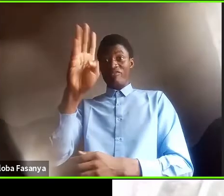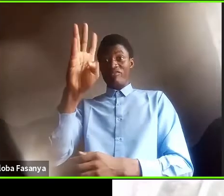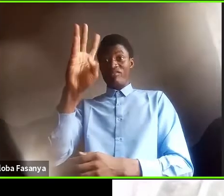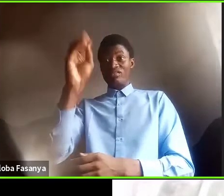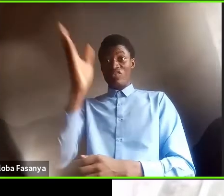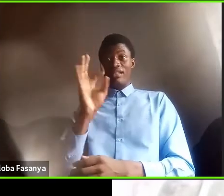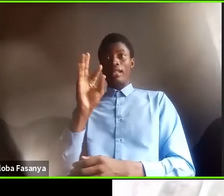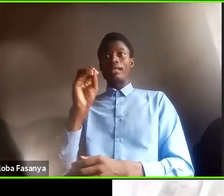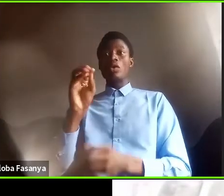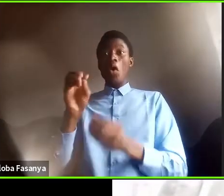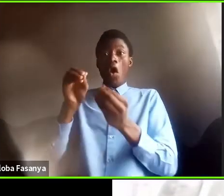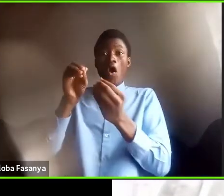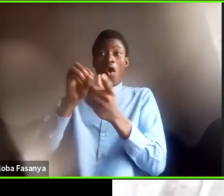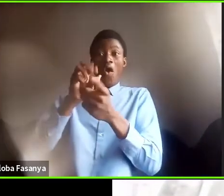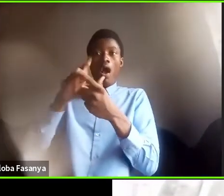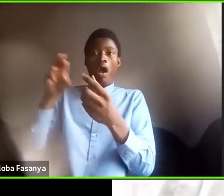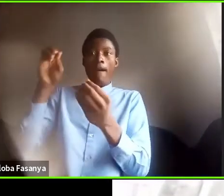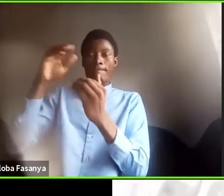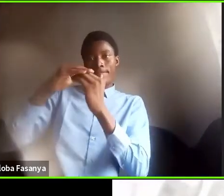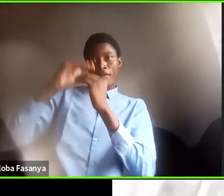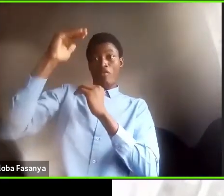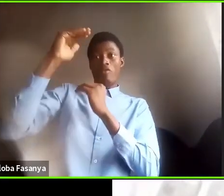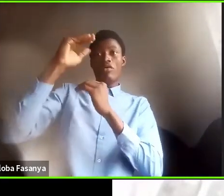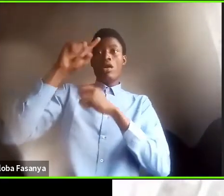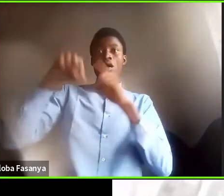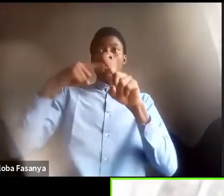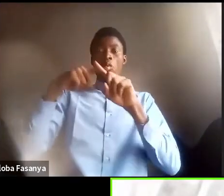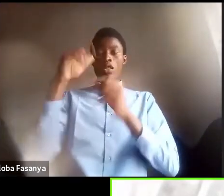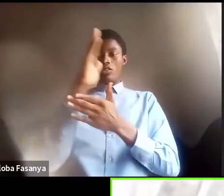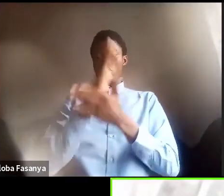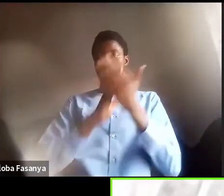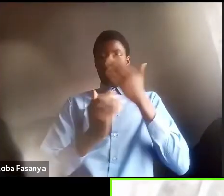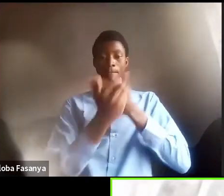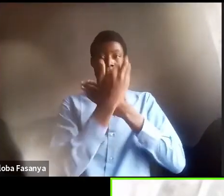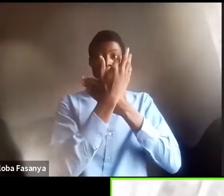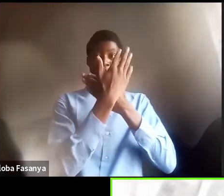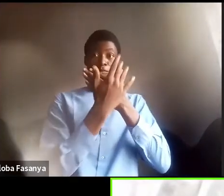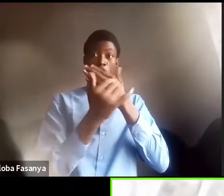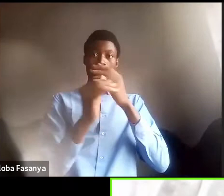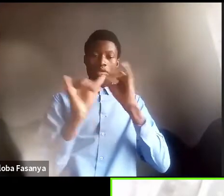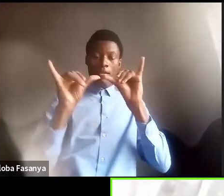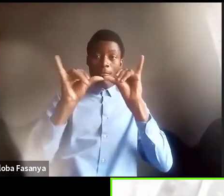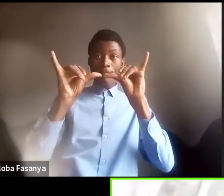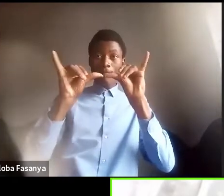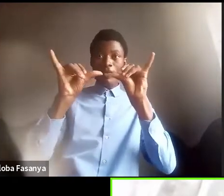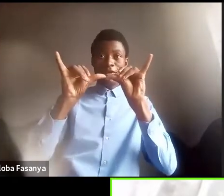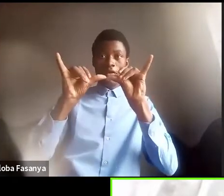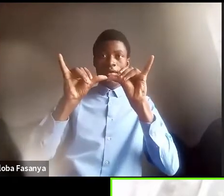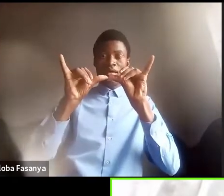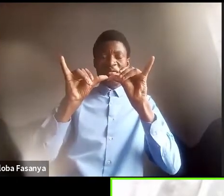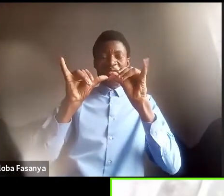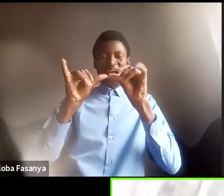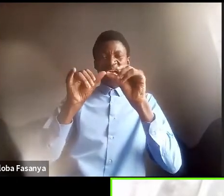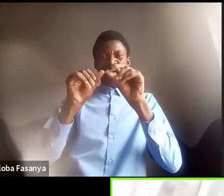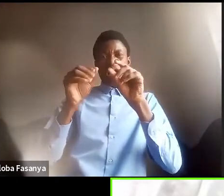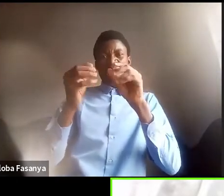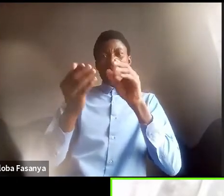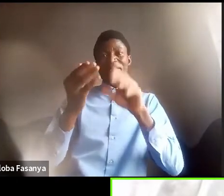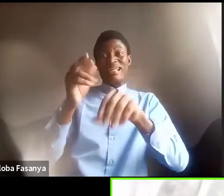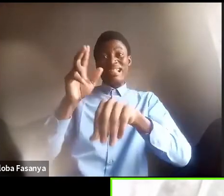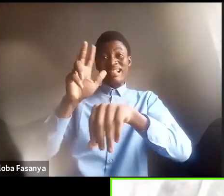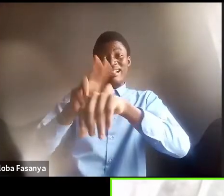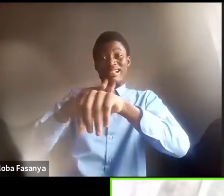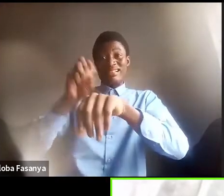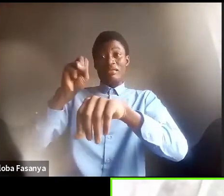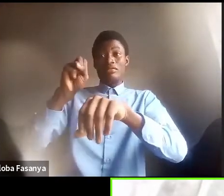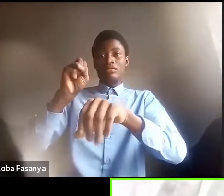When somebody has measured it at least three occasions, at least one week